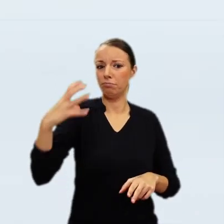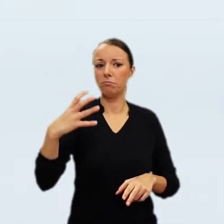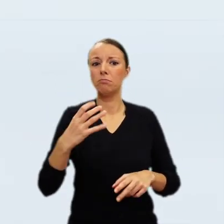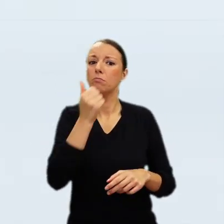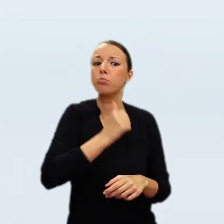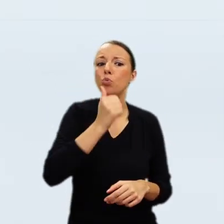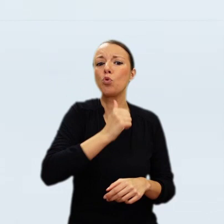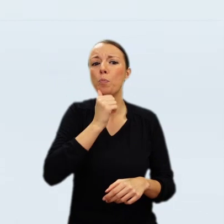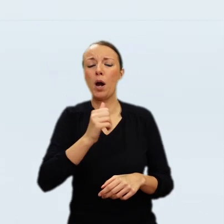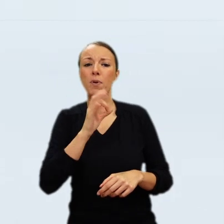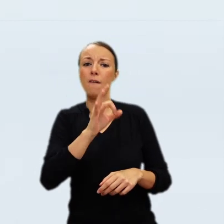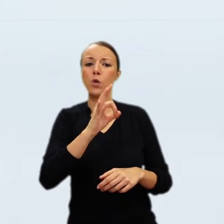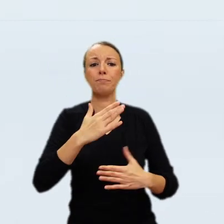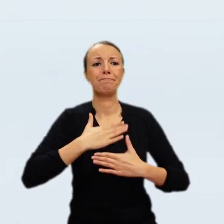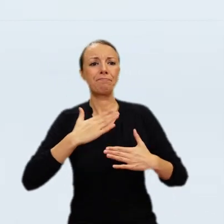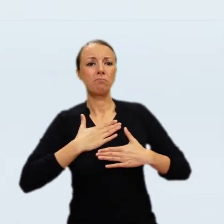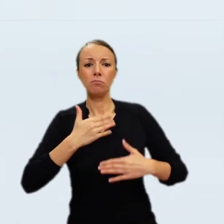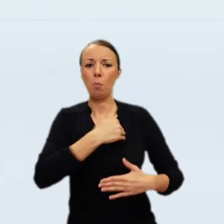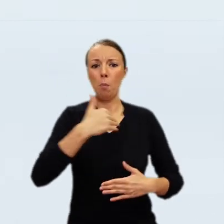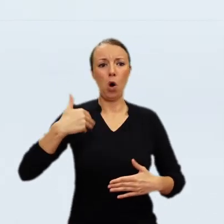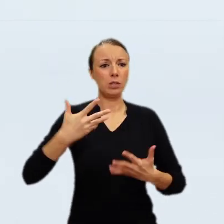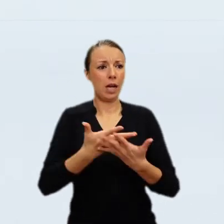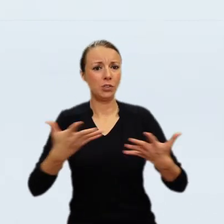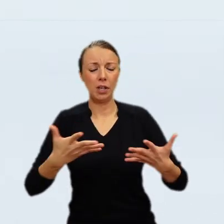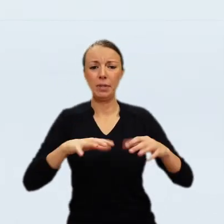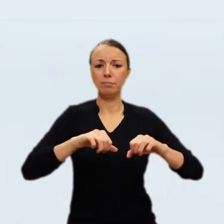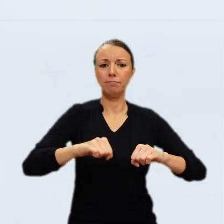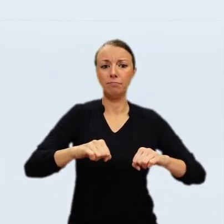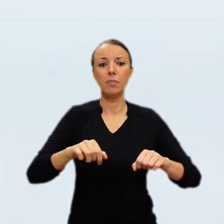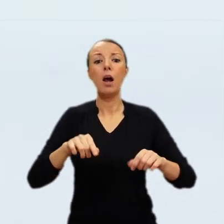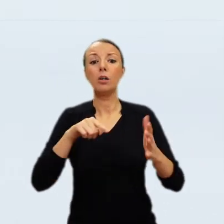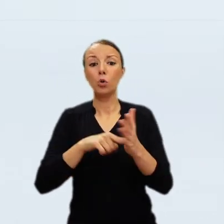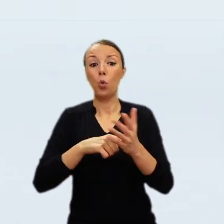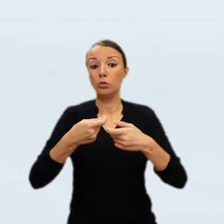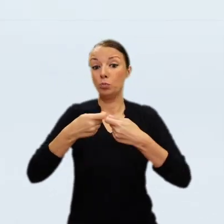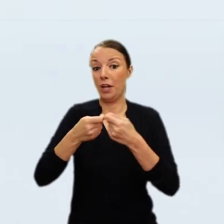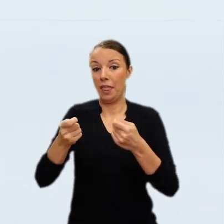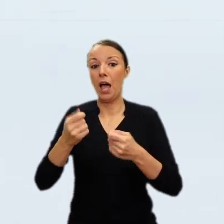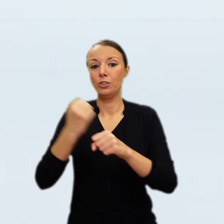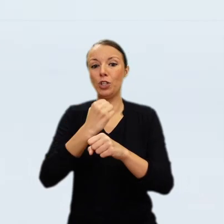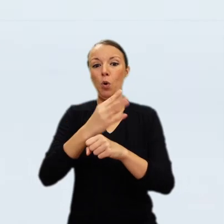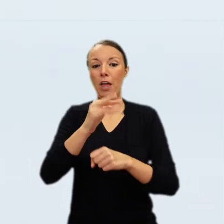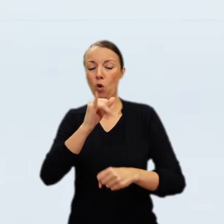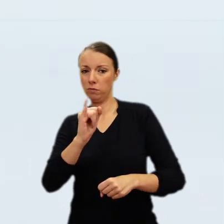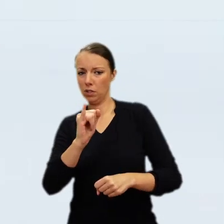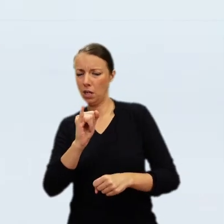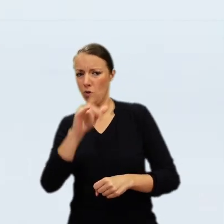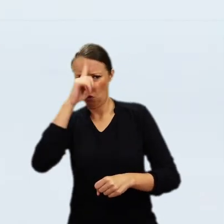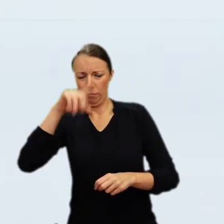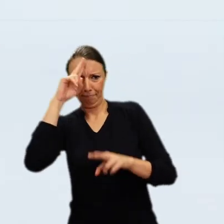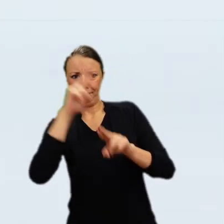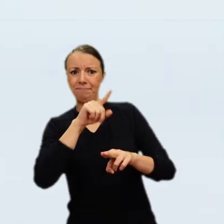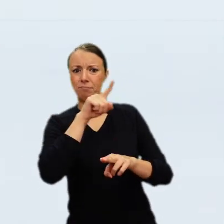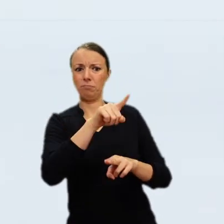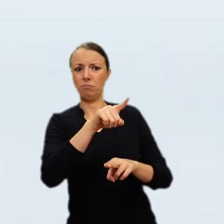photograph from 1916-17 shows the copy on the landing of the main staircase at Gicouf framed still in the King's frame.